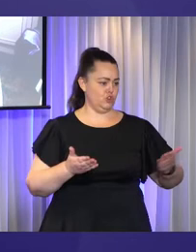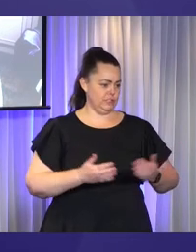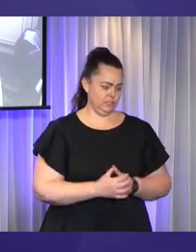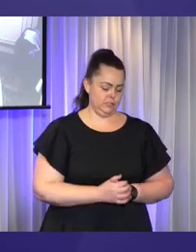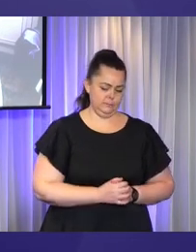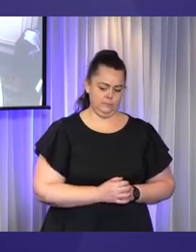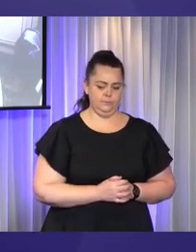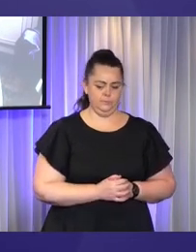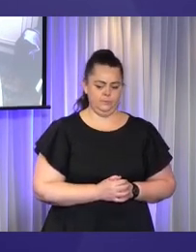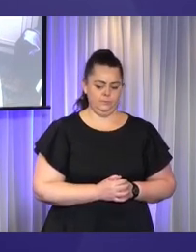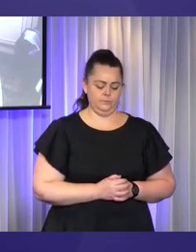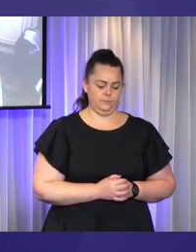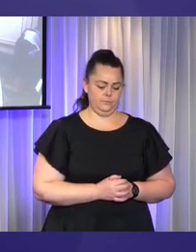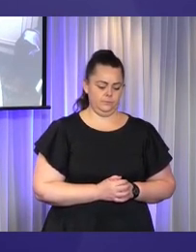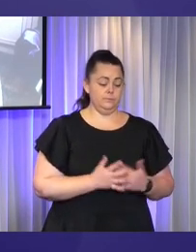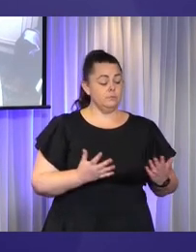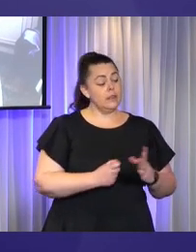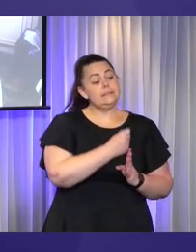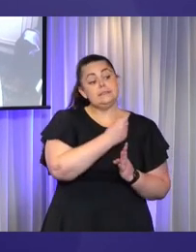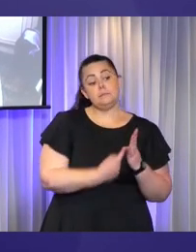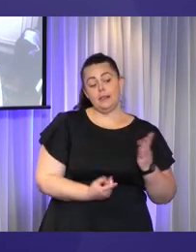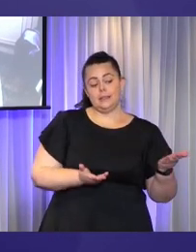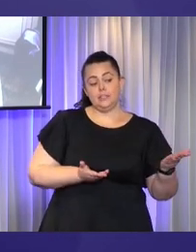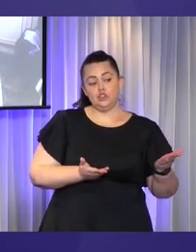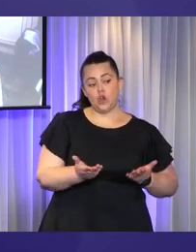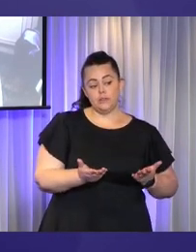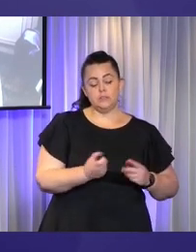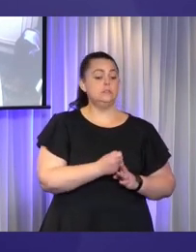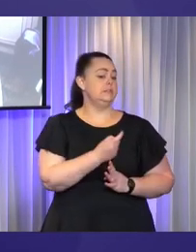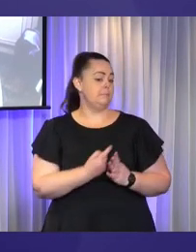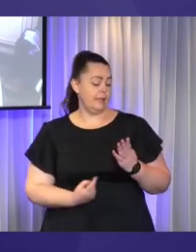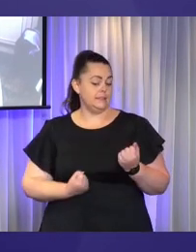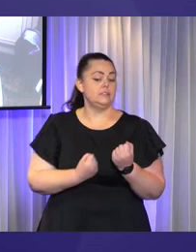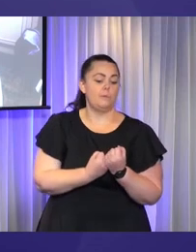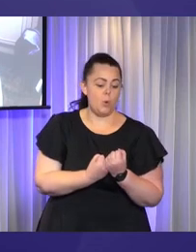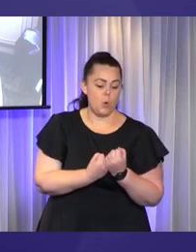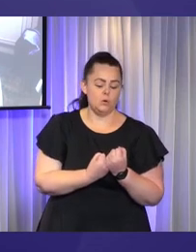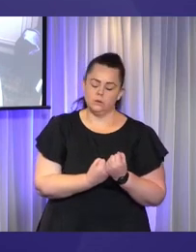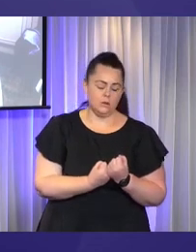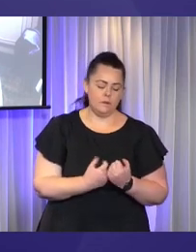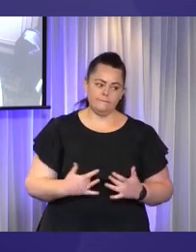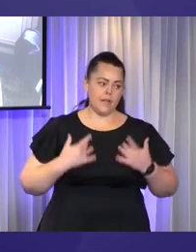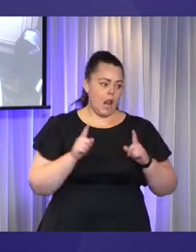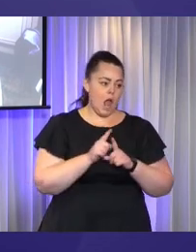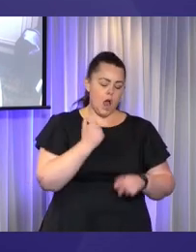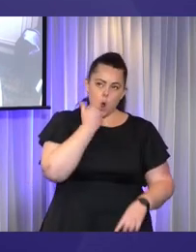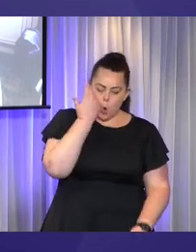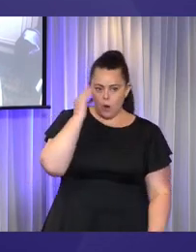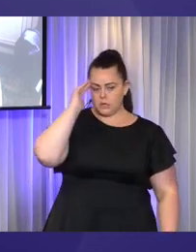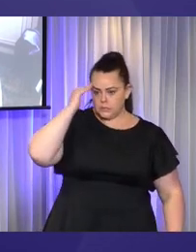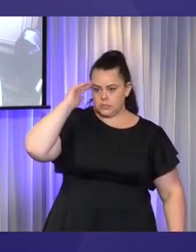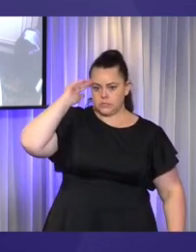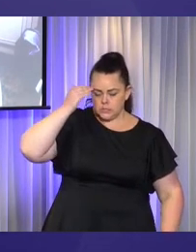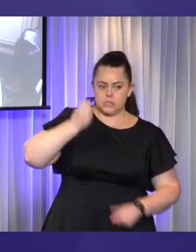In terms of disability services and supports, I feel like we face a constant battle to resist traditional